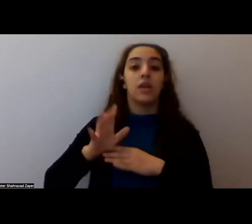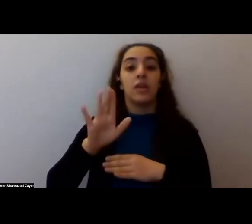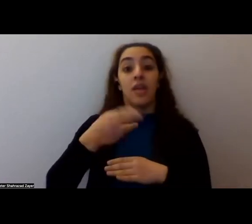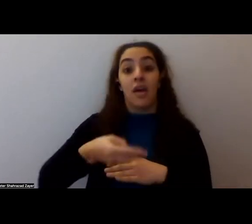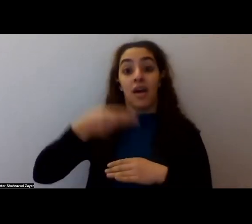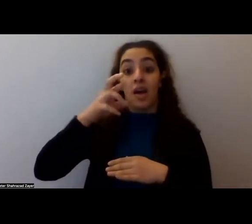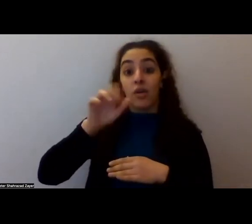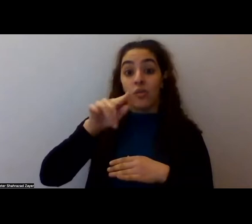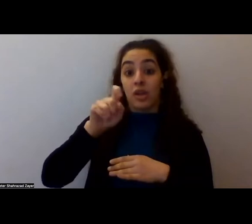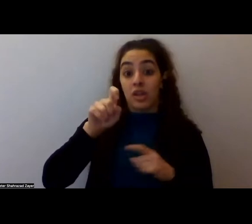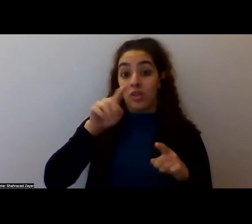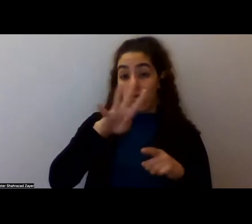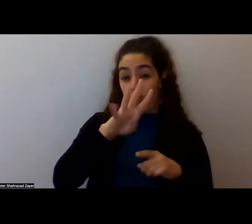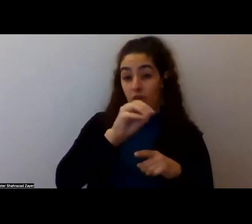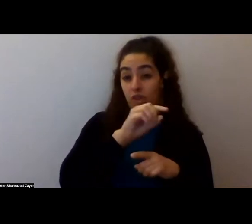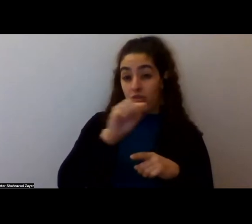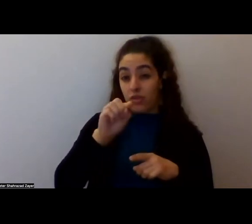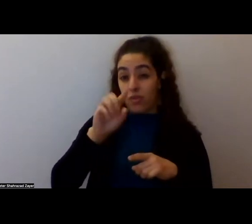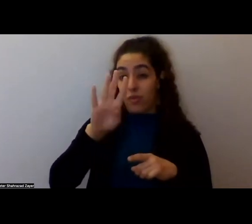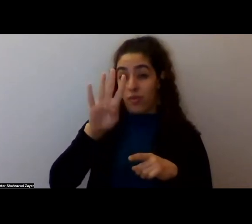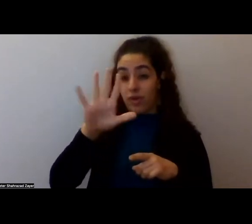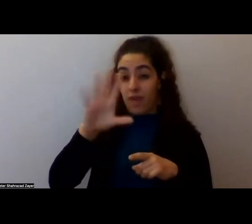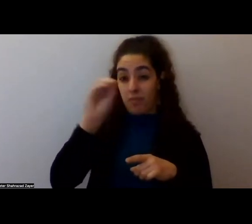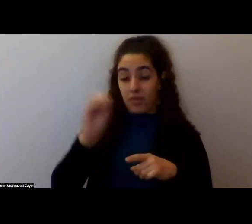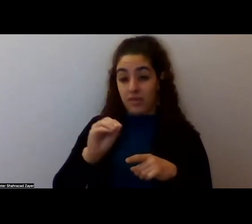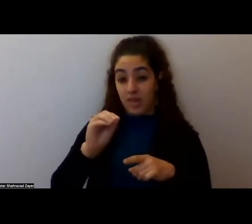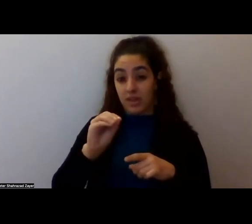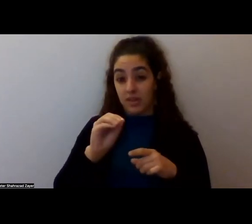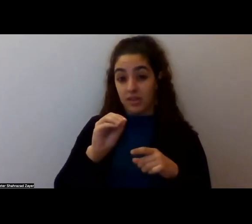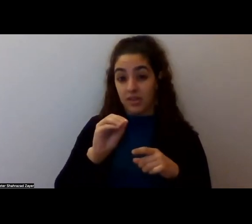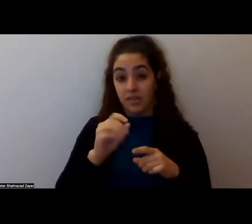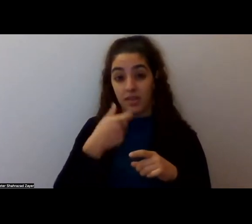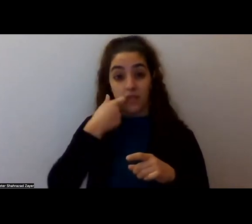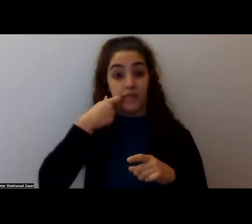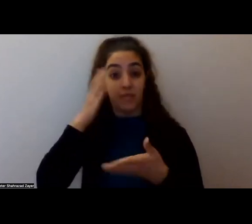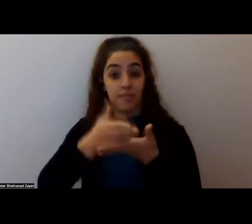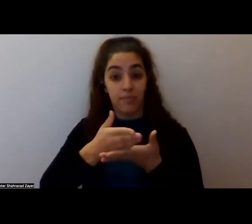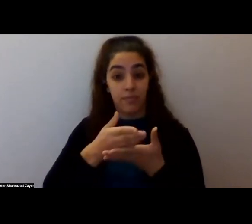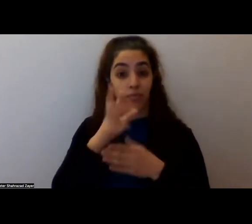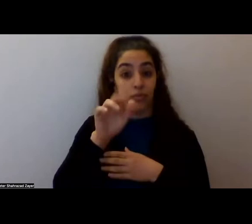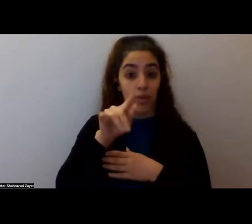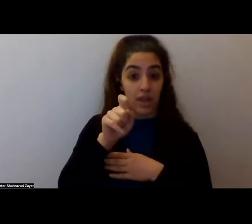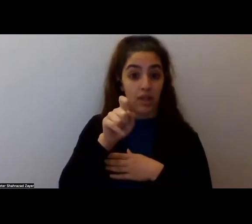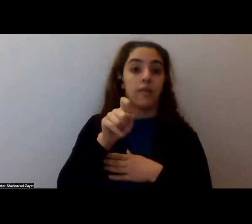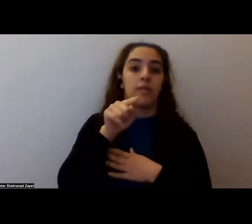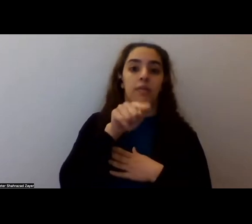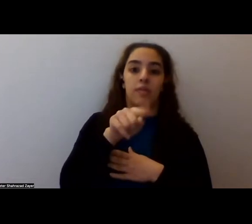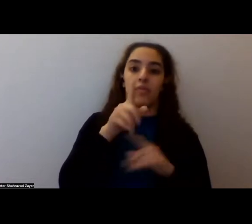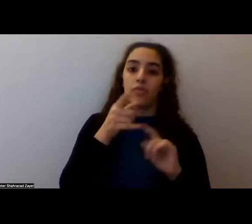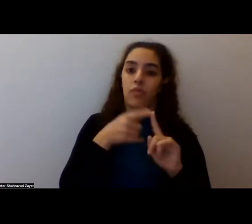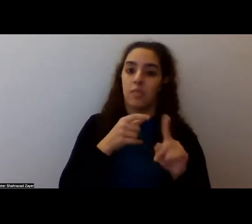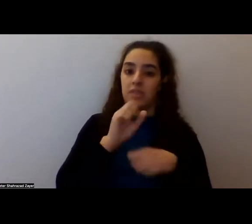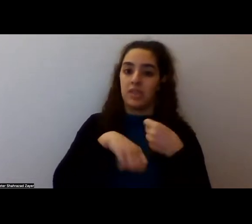were the 40 to 45% abstinence rates. Um, again, so this was from the 1940s or 1950s and,